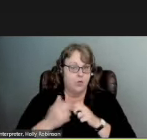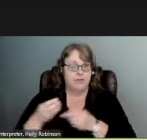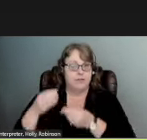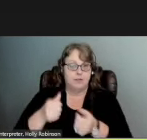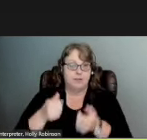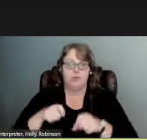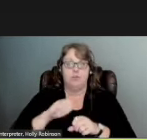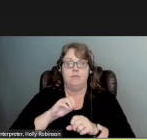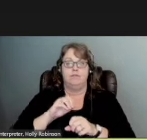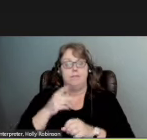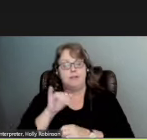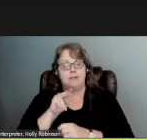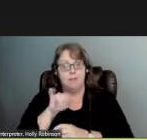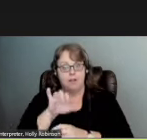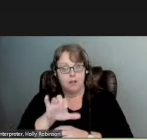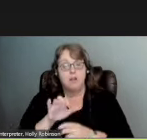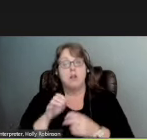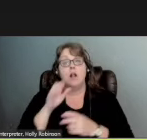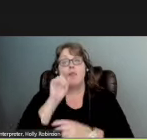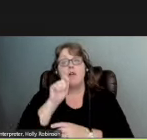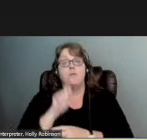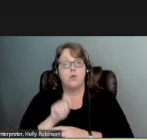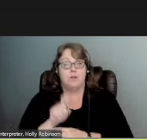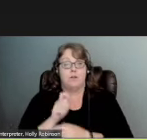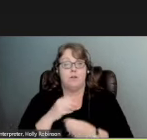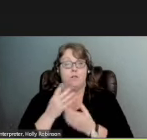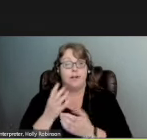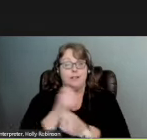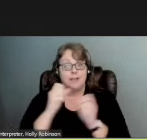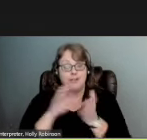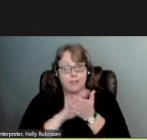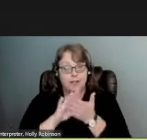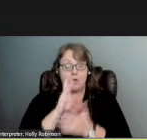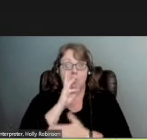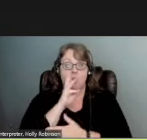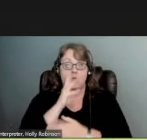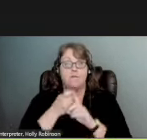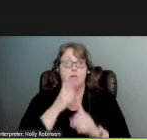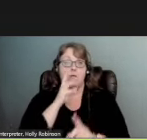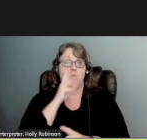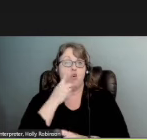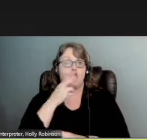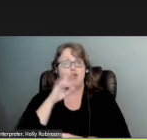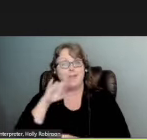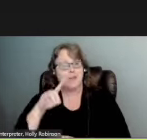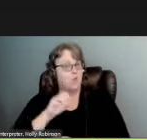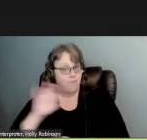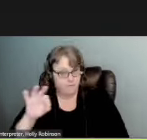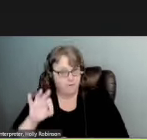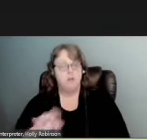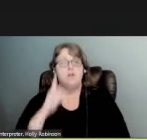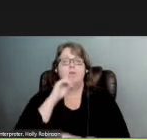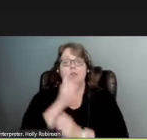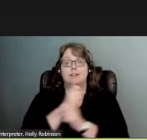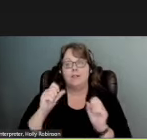a pandemic. Therefore there's a need to provide safe clean water off the municipal water grid with the flexibility and safety of bottled